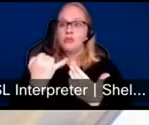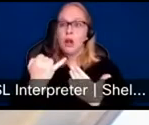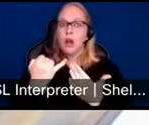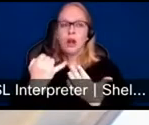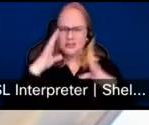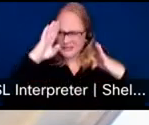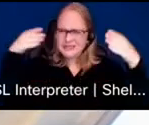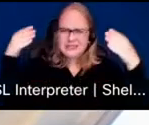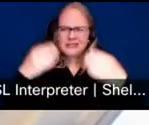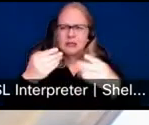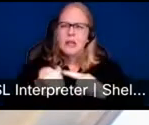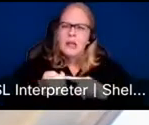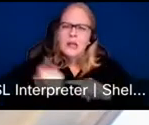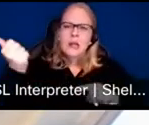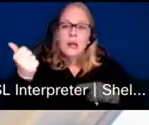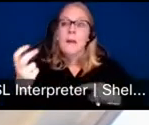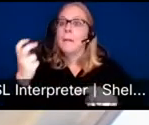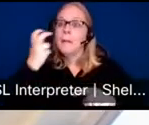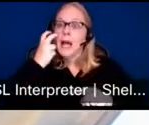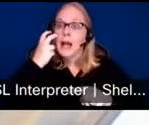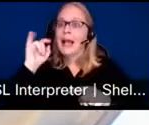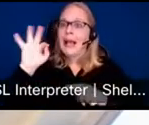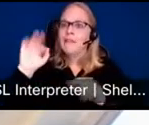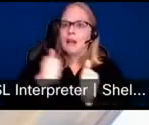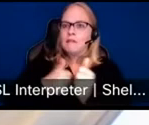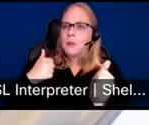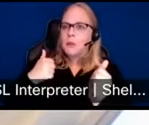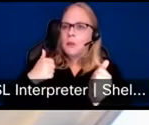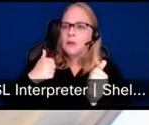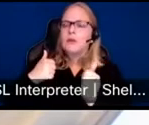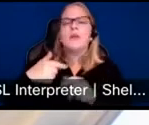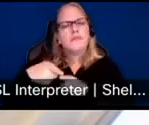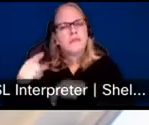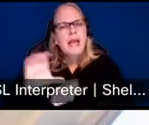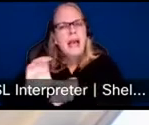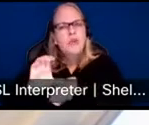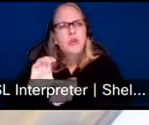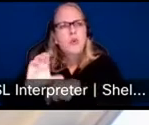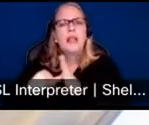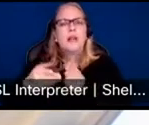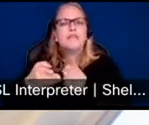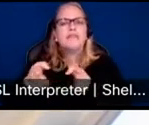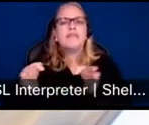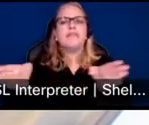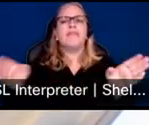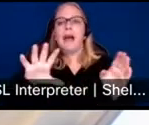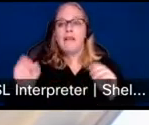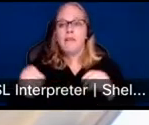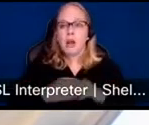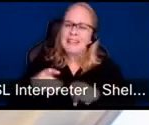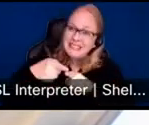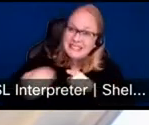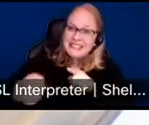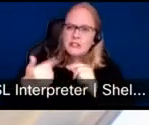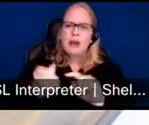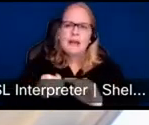and over time, more broadly across Central Africa, through the provision of cataract surgeries, with a focus on serving low